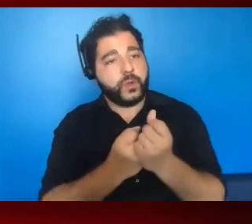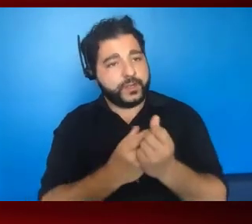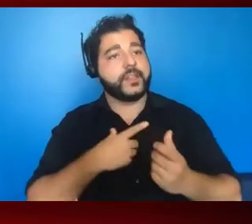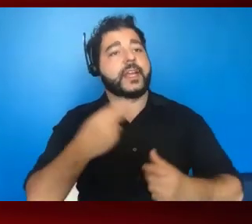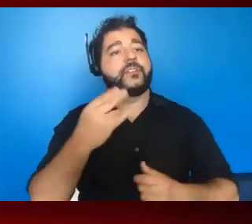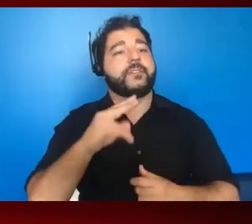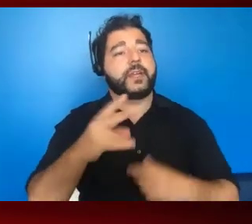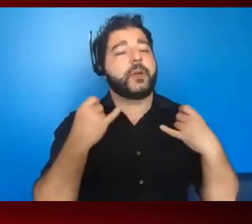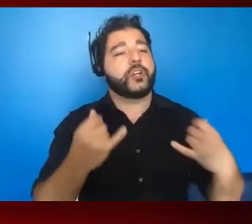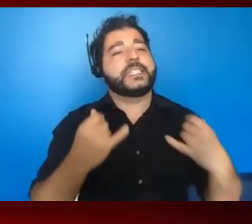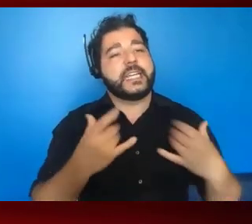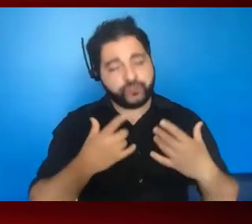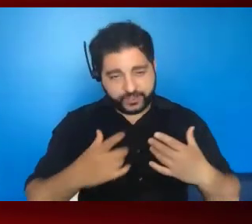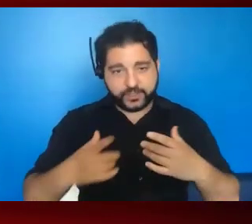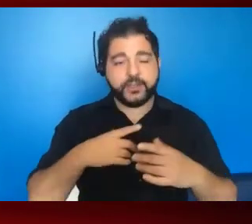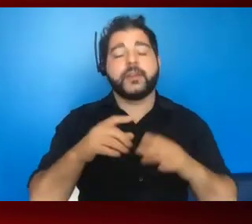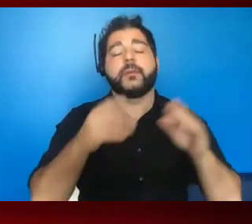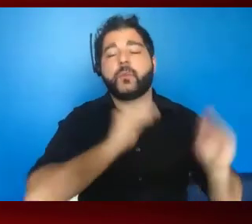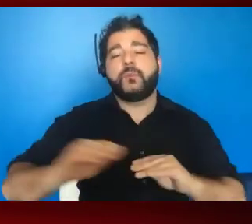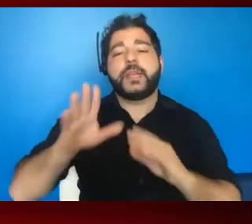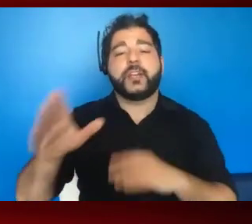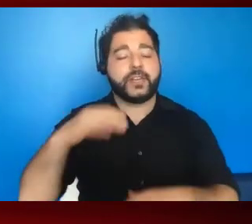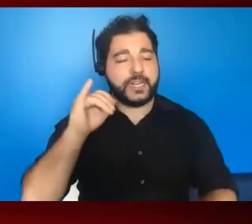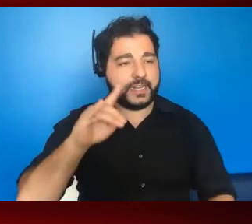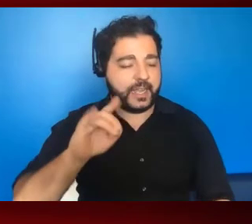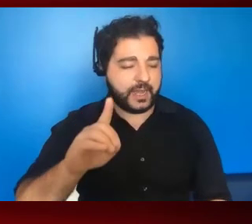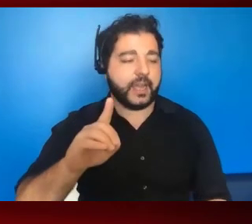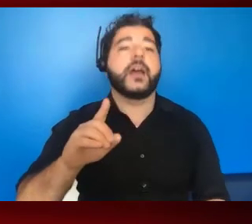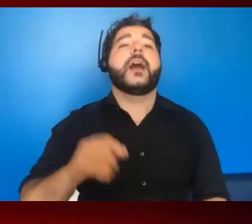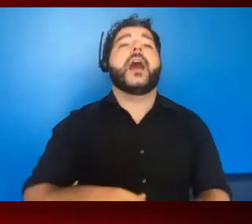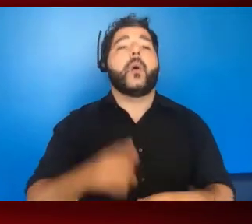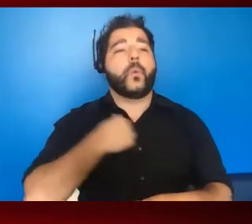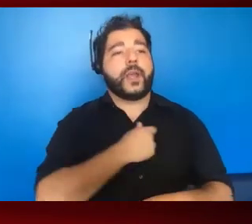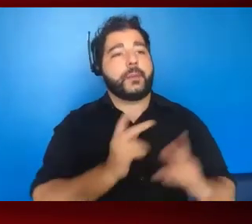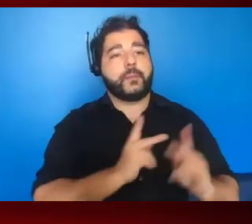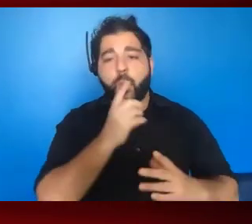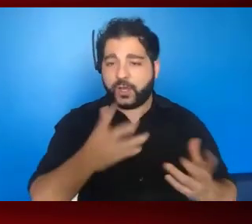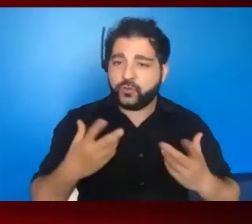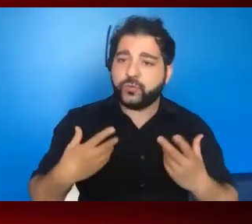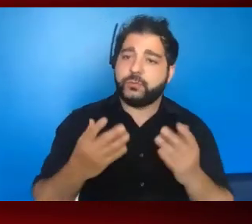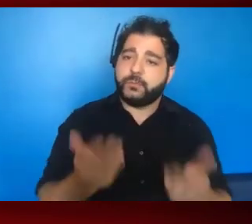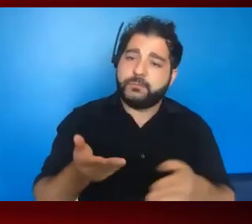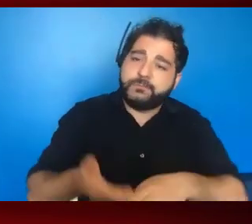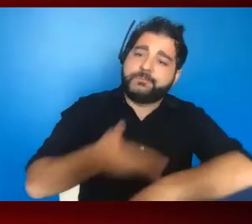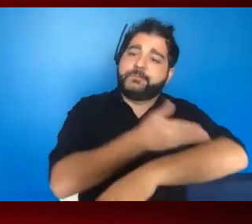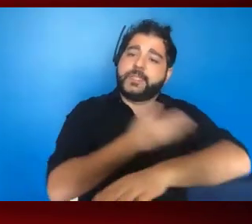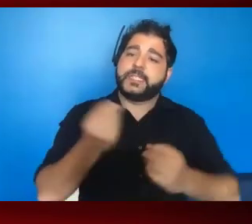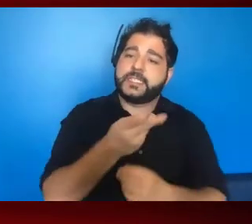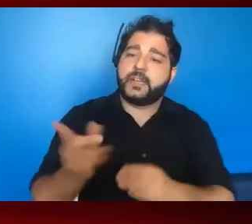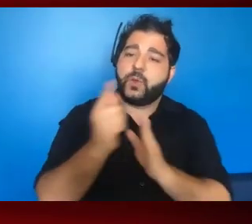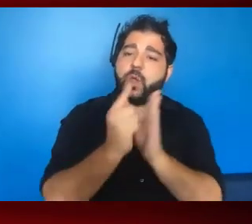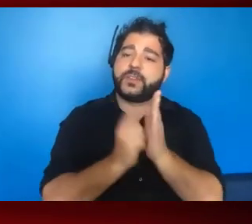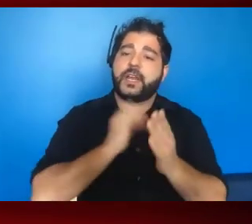We are a statewide coalition of providers and people living with HIV seeking to modernize several laws in our state that